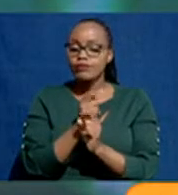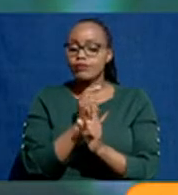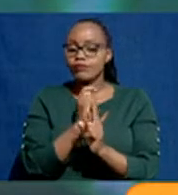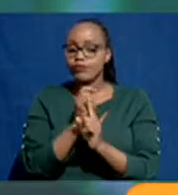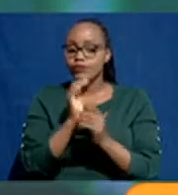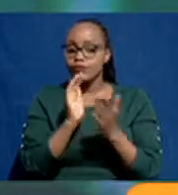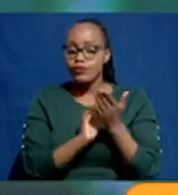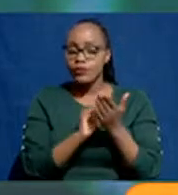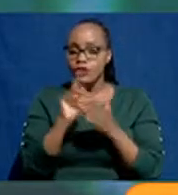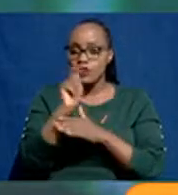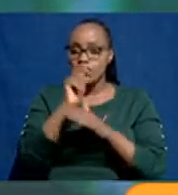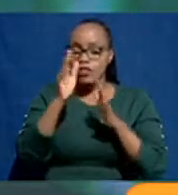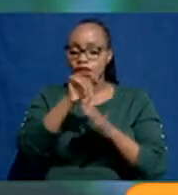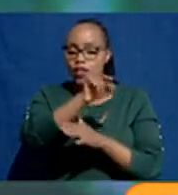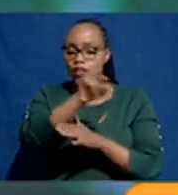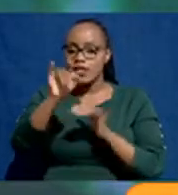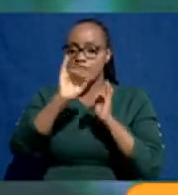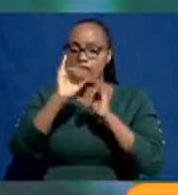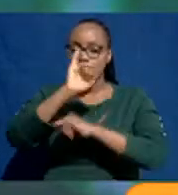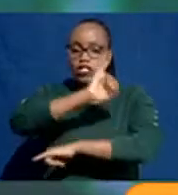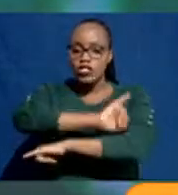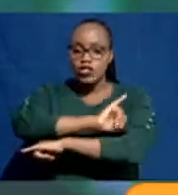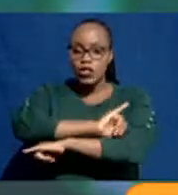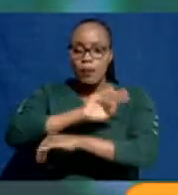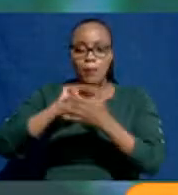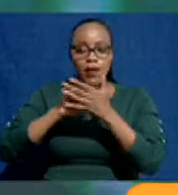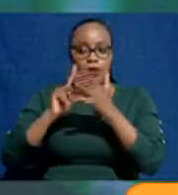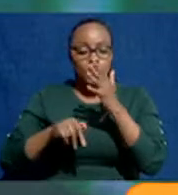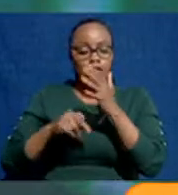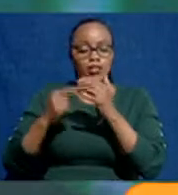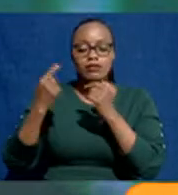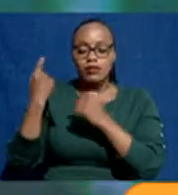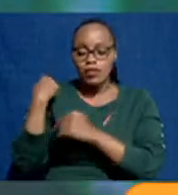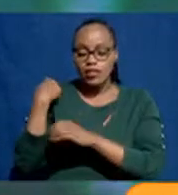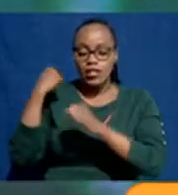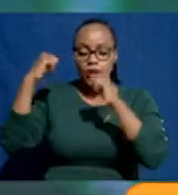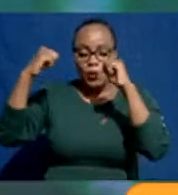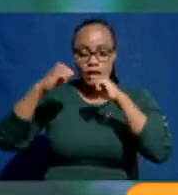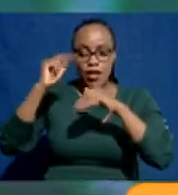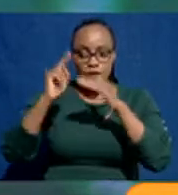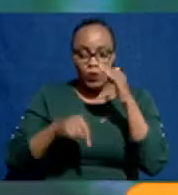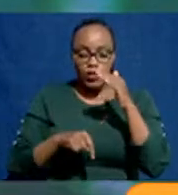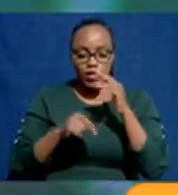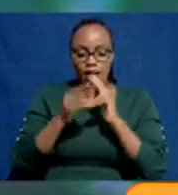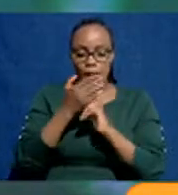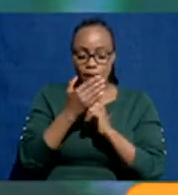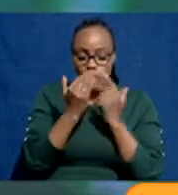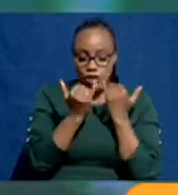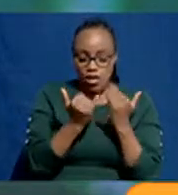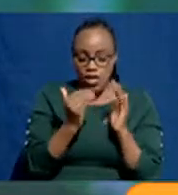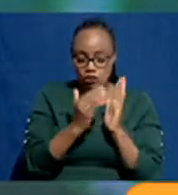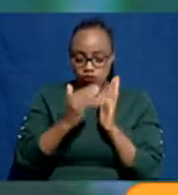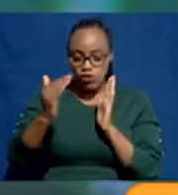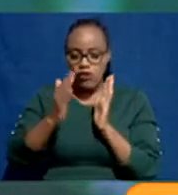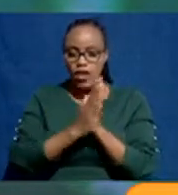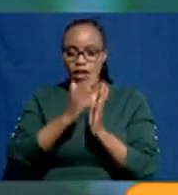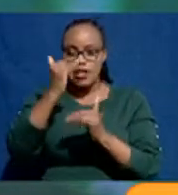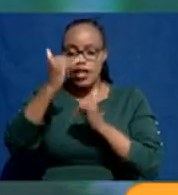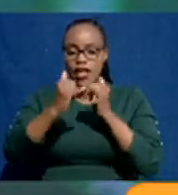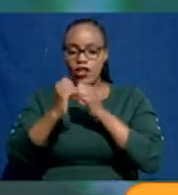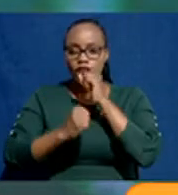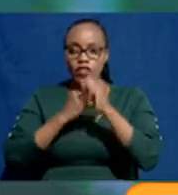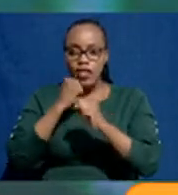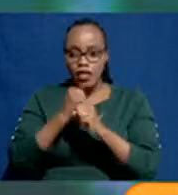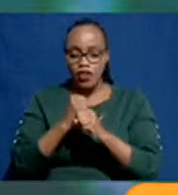of our trainers in those institutions. So what we agreed yesterday is that between now and the end of the year,